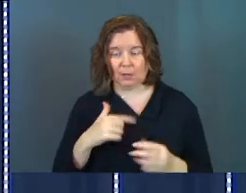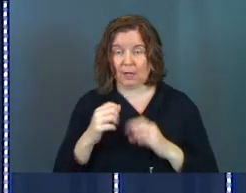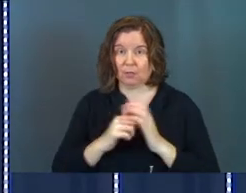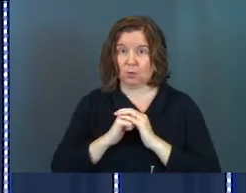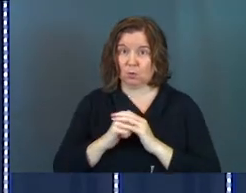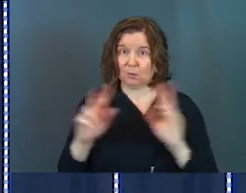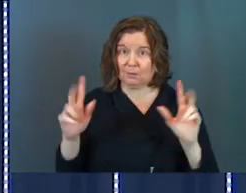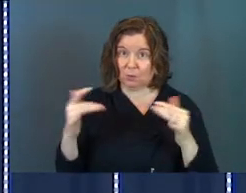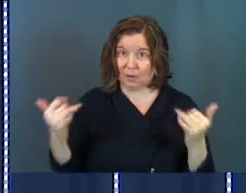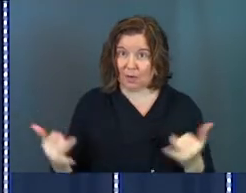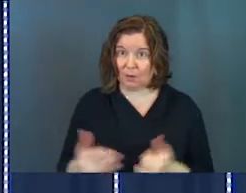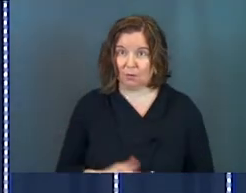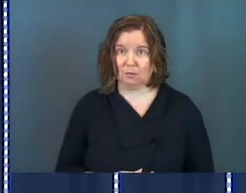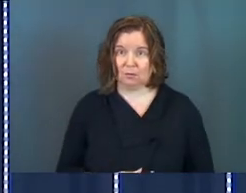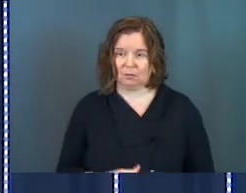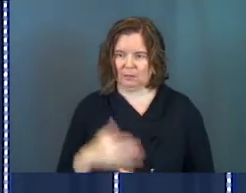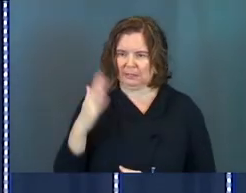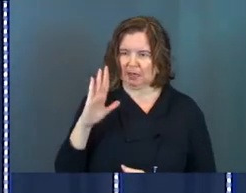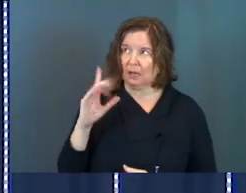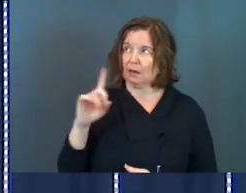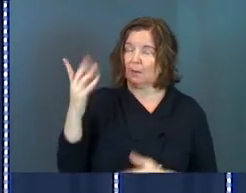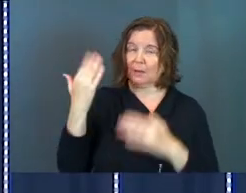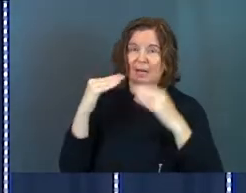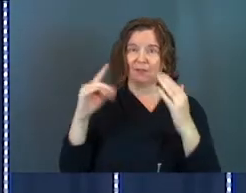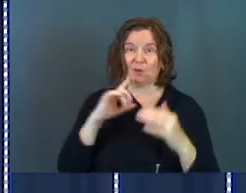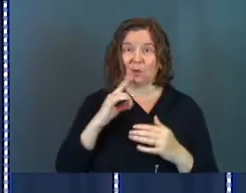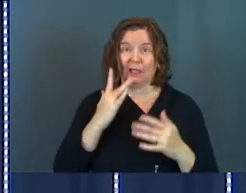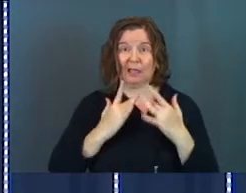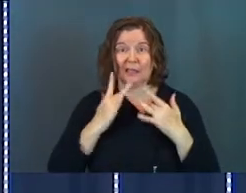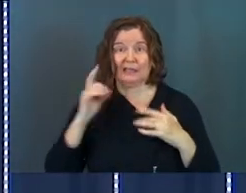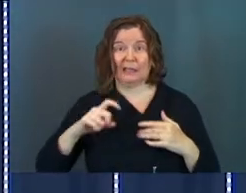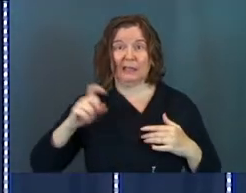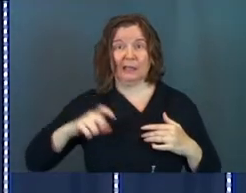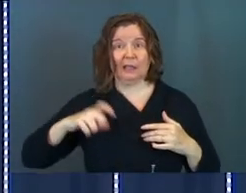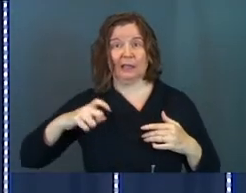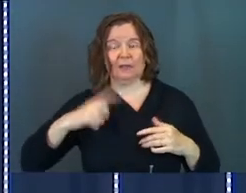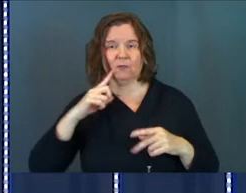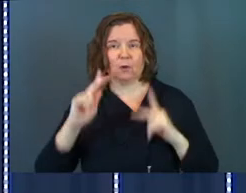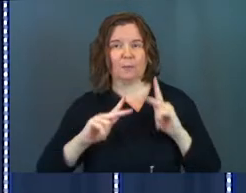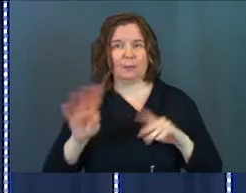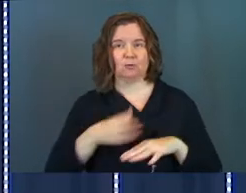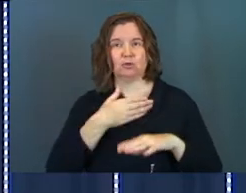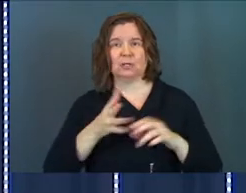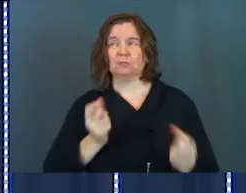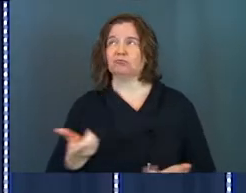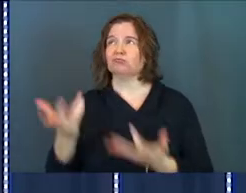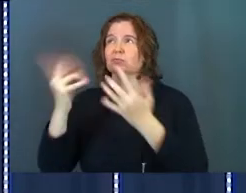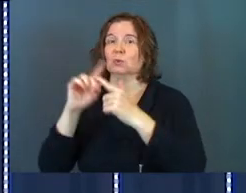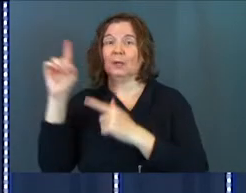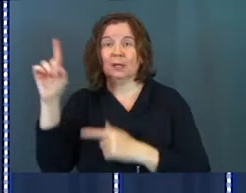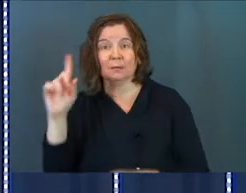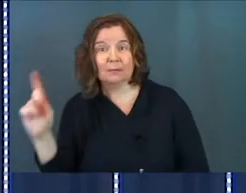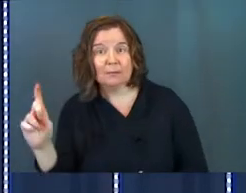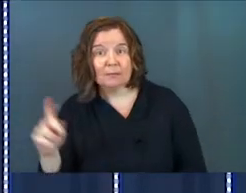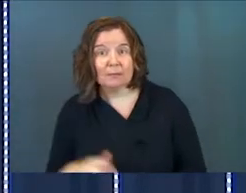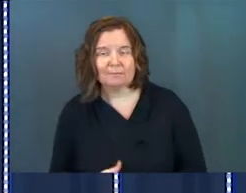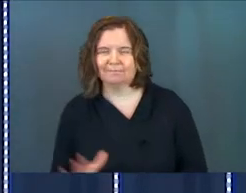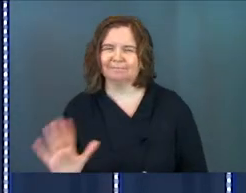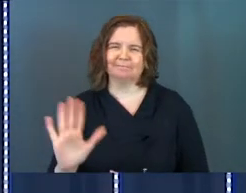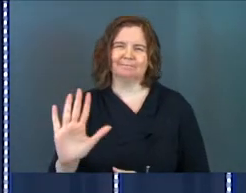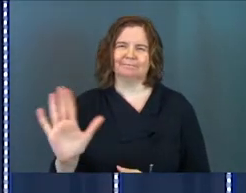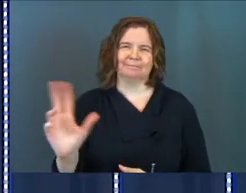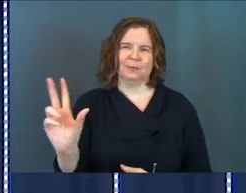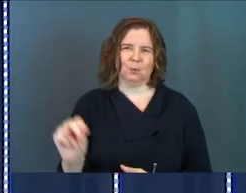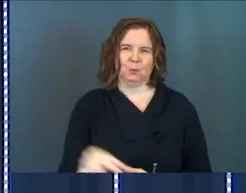in this worship series right now. Is God up in heaven just really needy for some people to sing some songs to him? No.